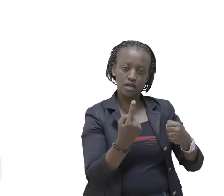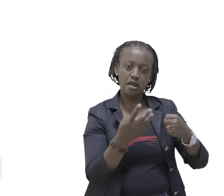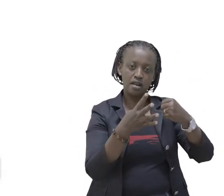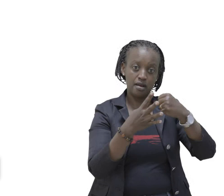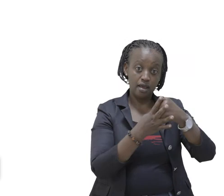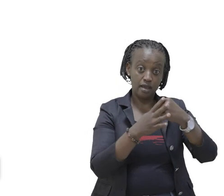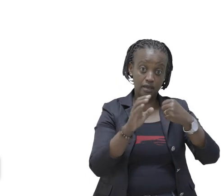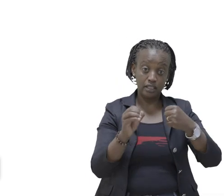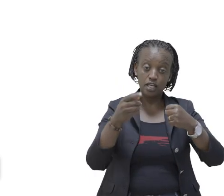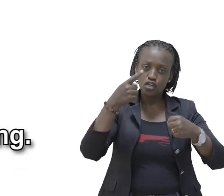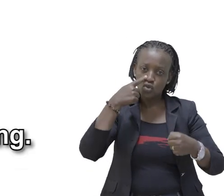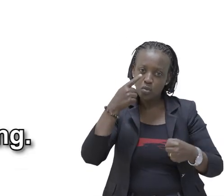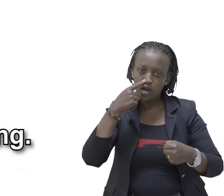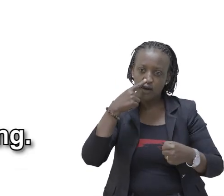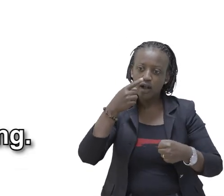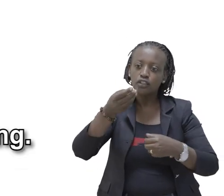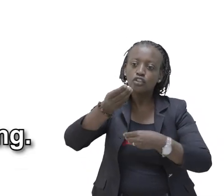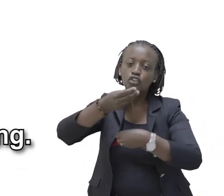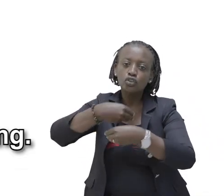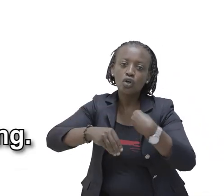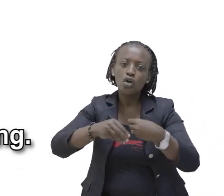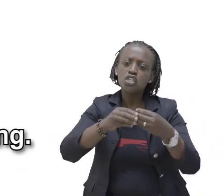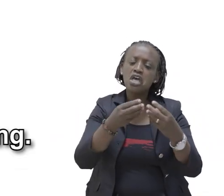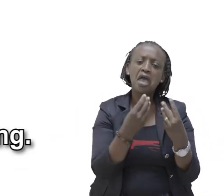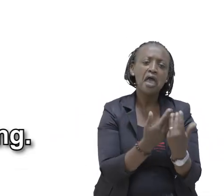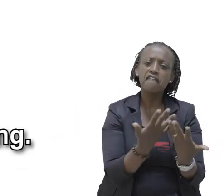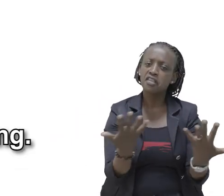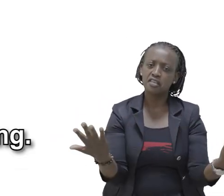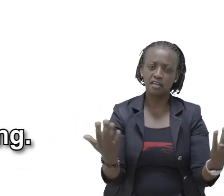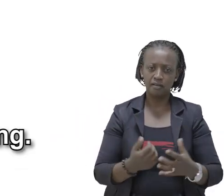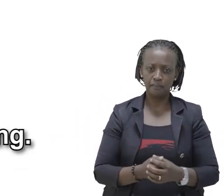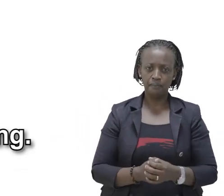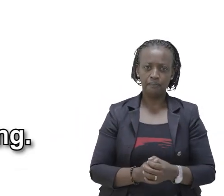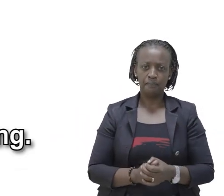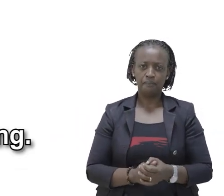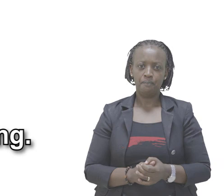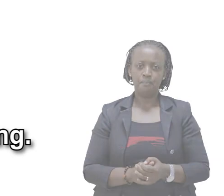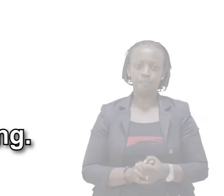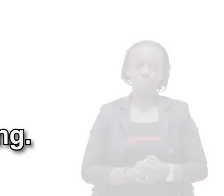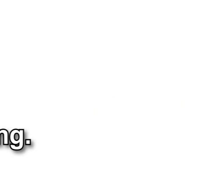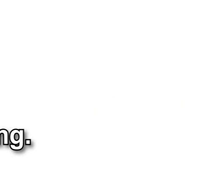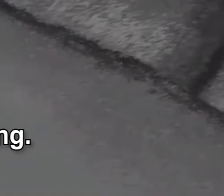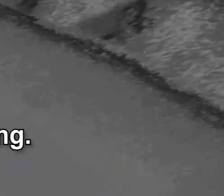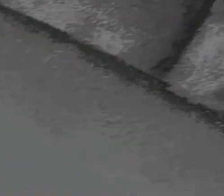6,190 tomatoes And sold everything